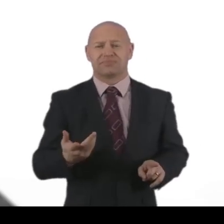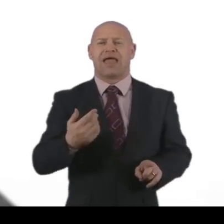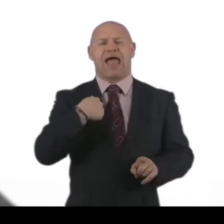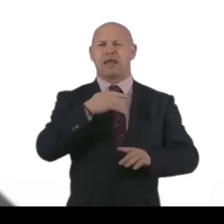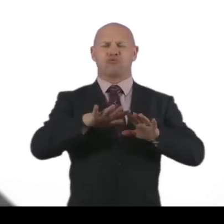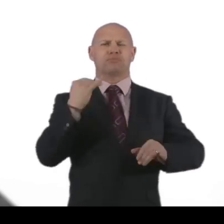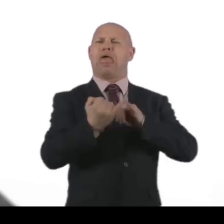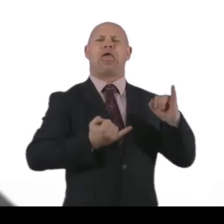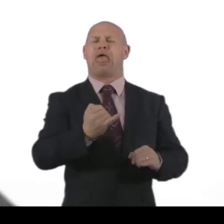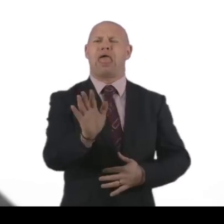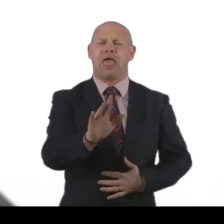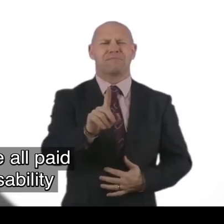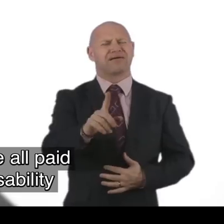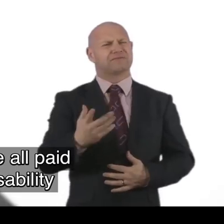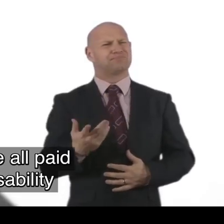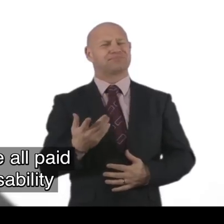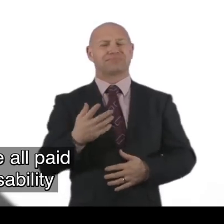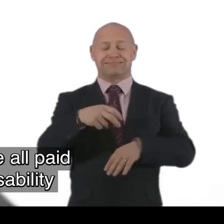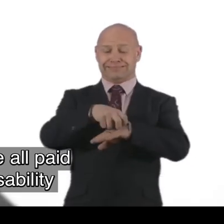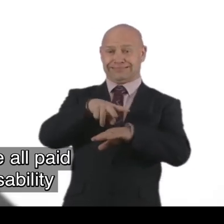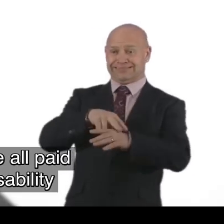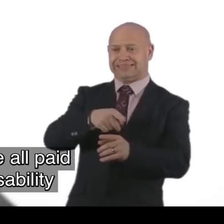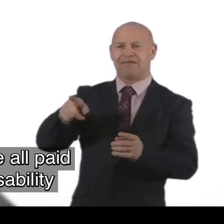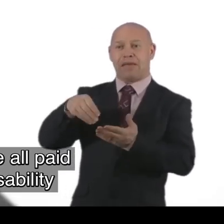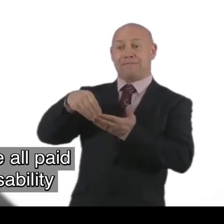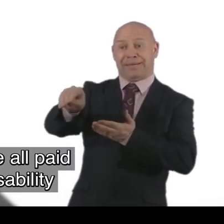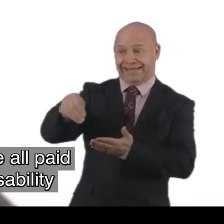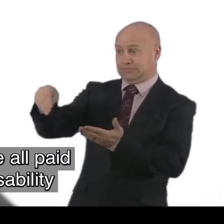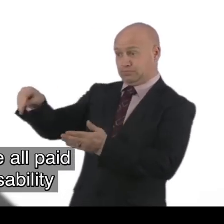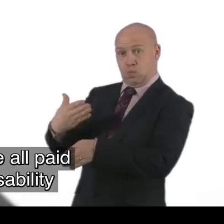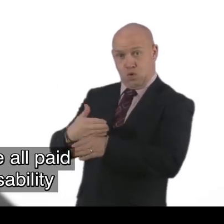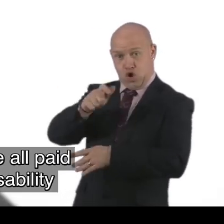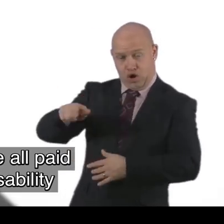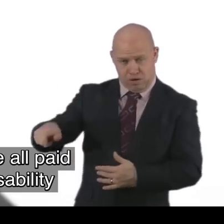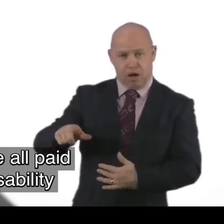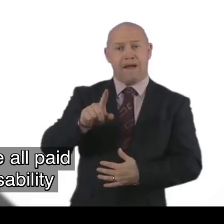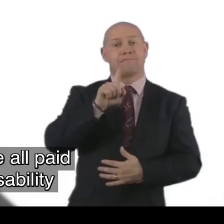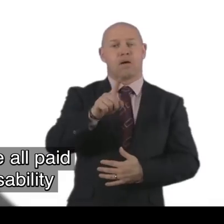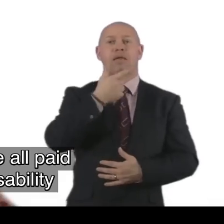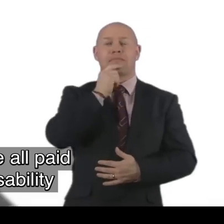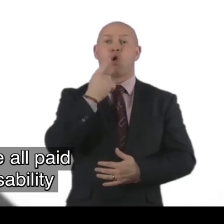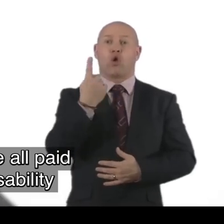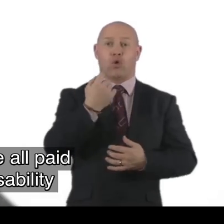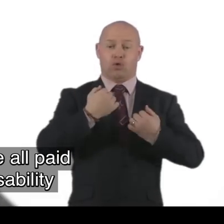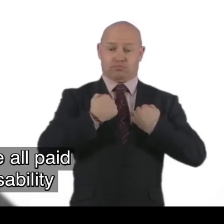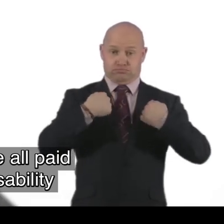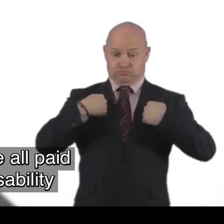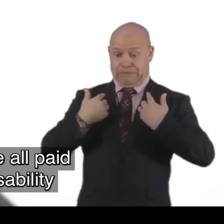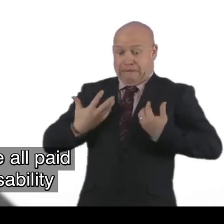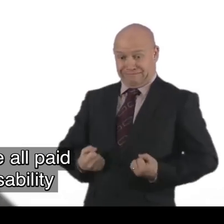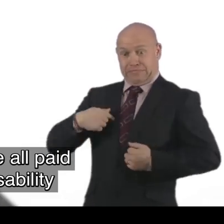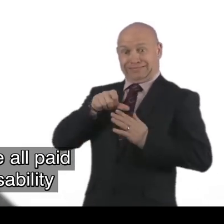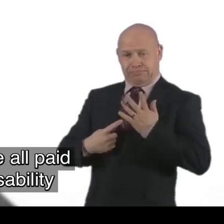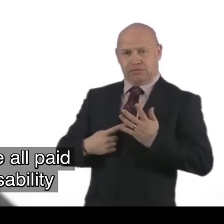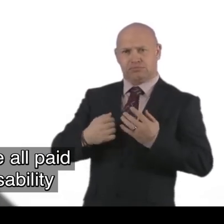You know, I don't mean to be derogatory that the staff are all paid workers. But the people